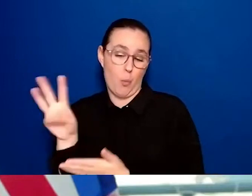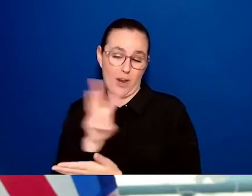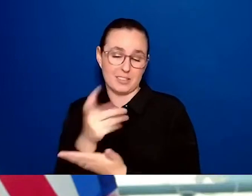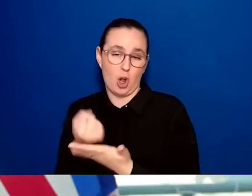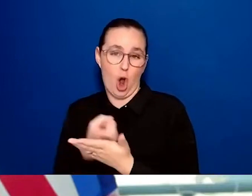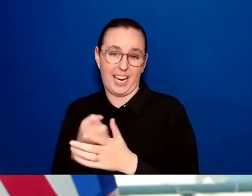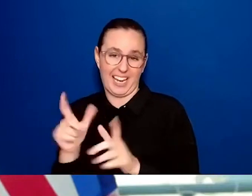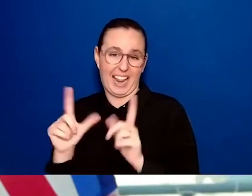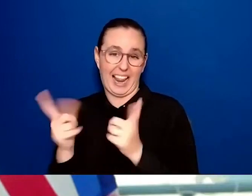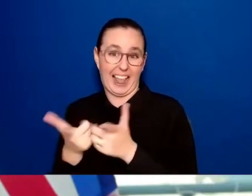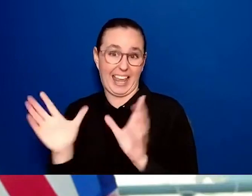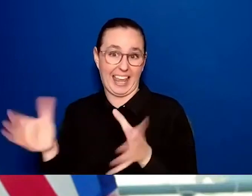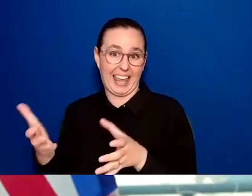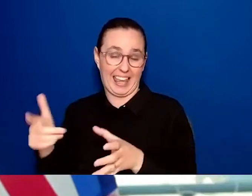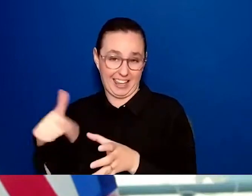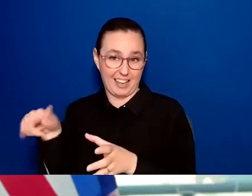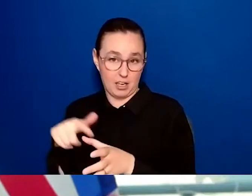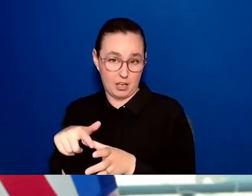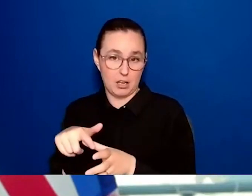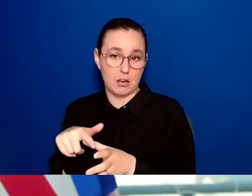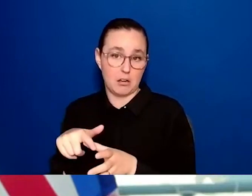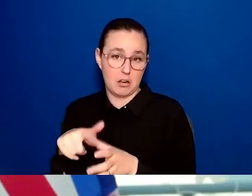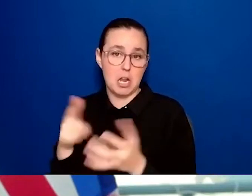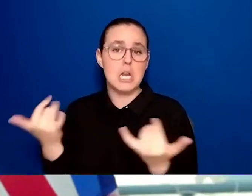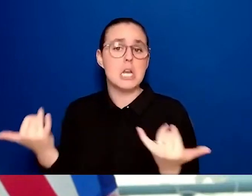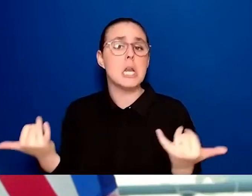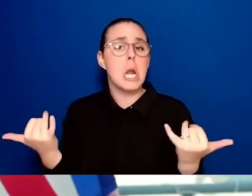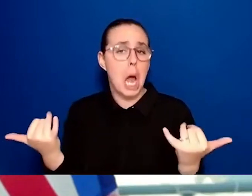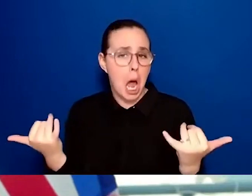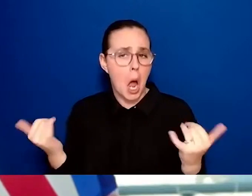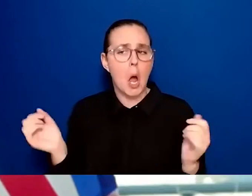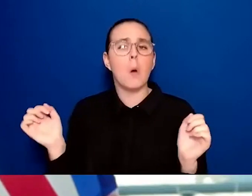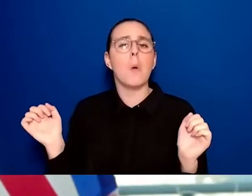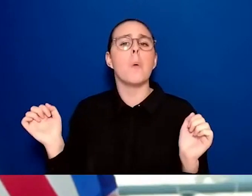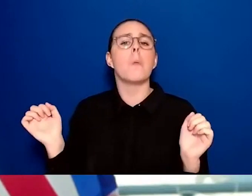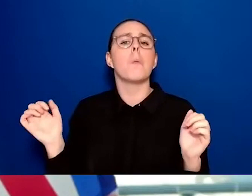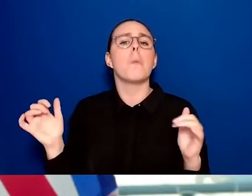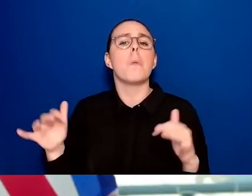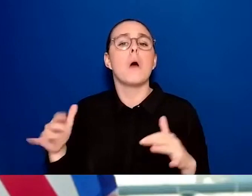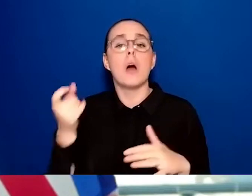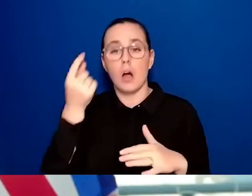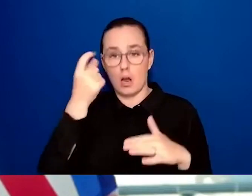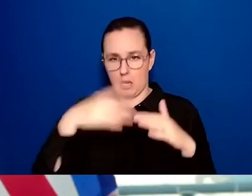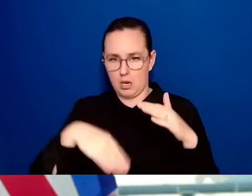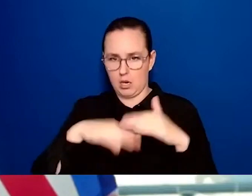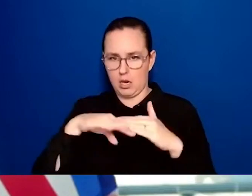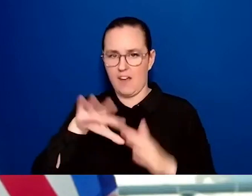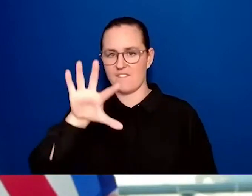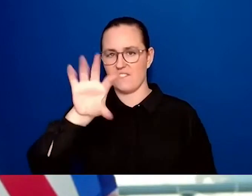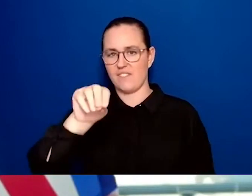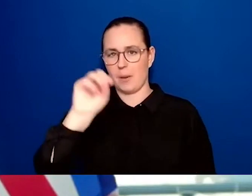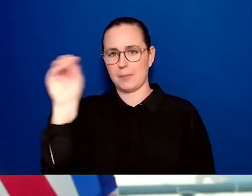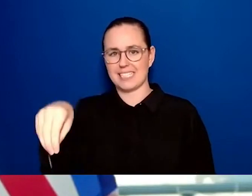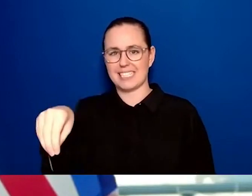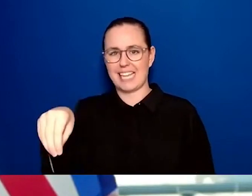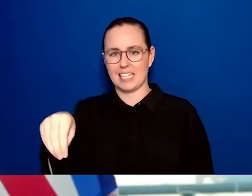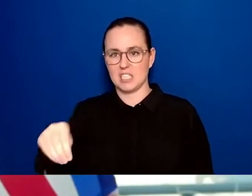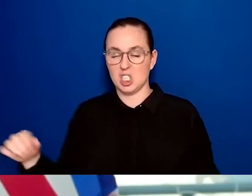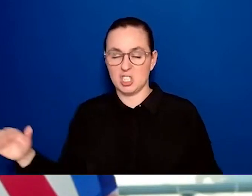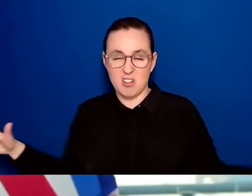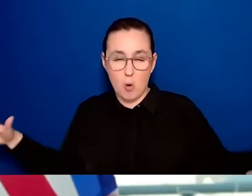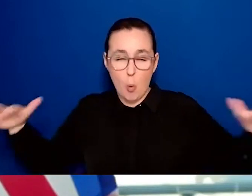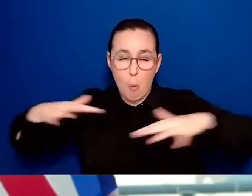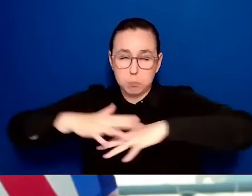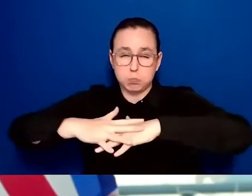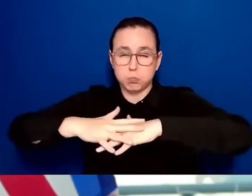the step three that we have in the province. So the 50% capacity, but for those